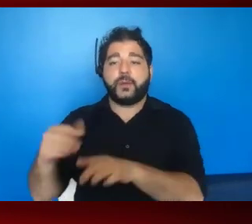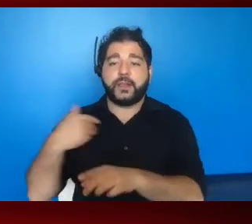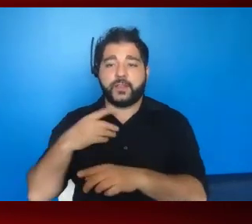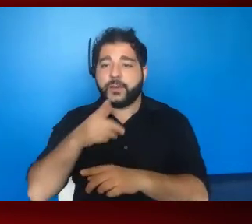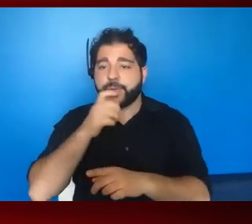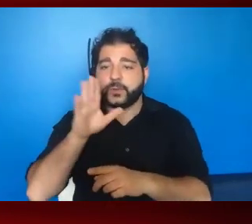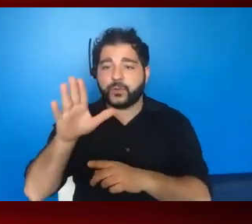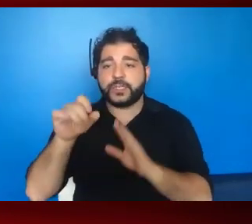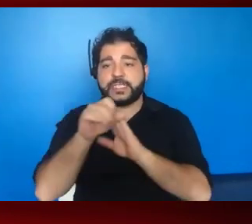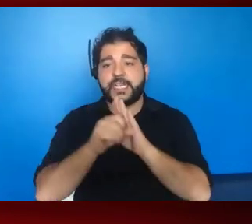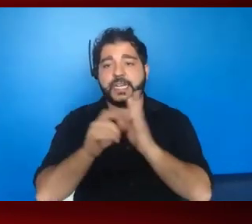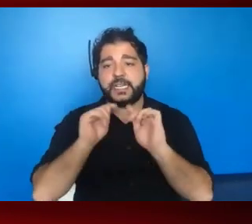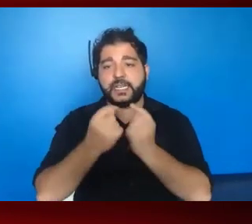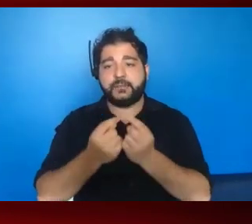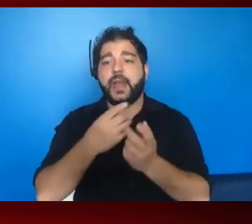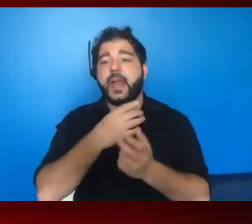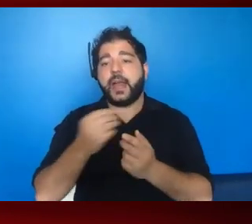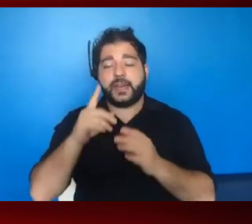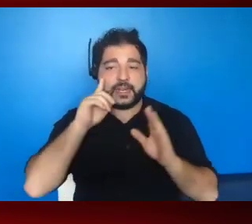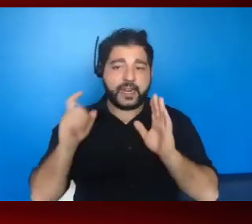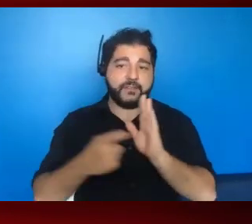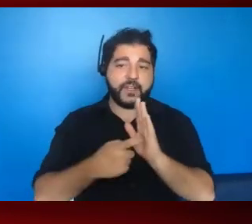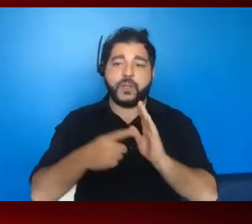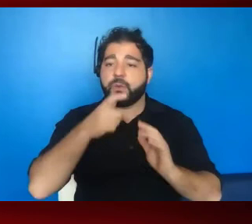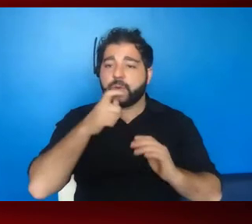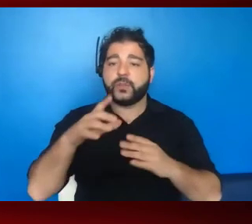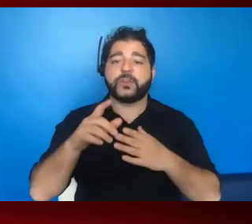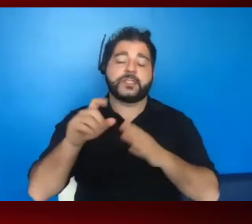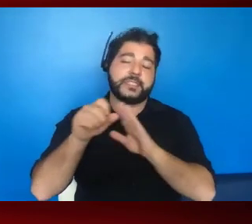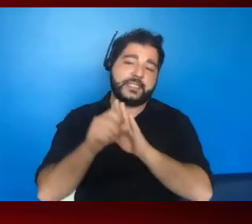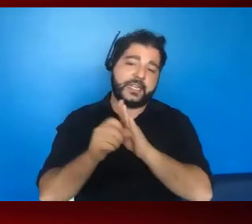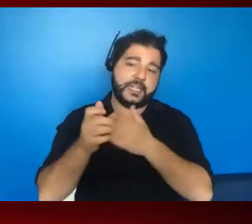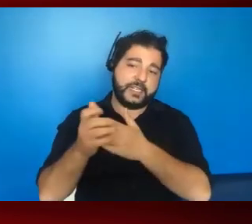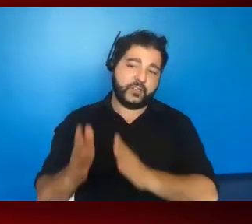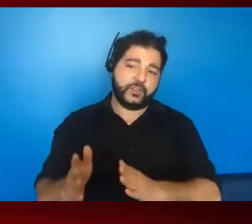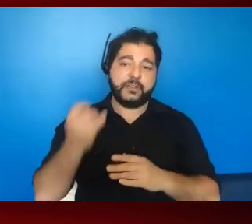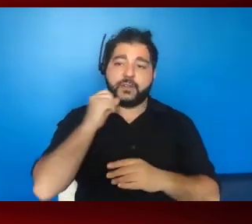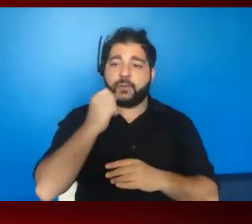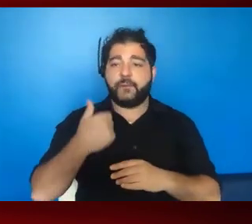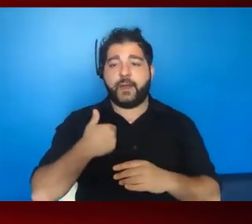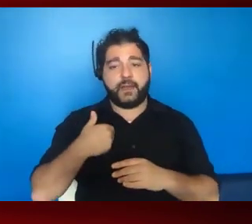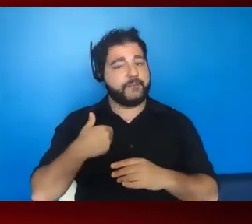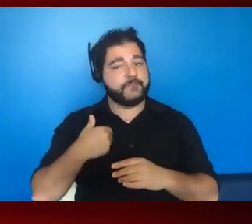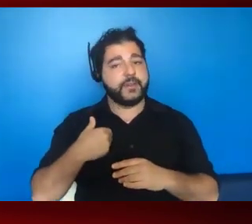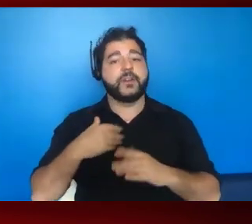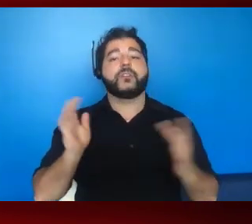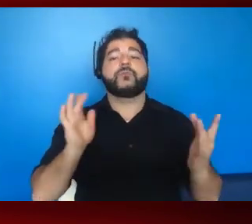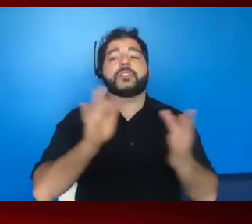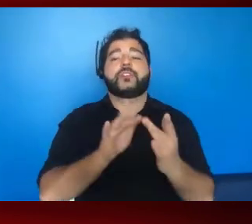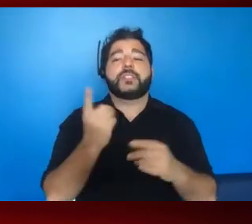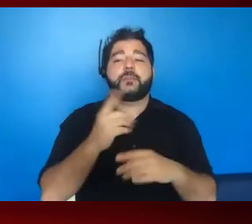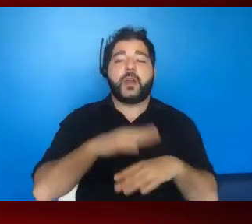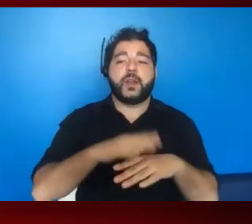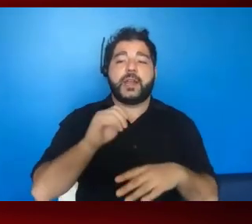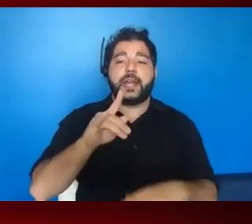your state team is and it identifies who your state lead is. So if you don't have that, reach out to somebody on the AIDS